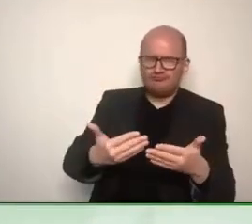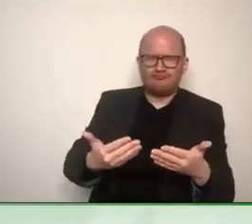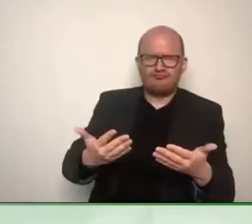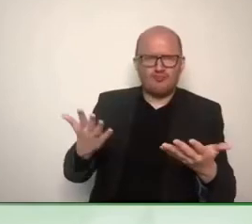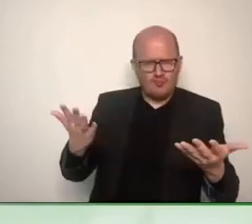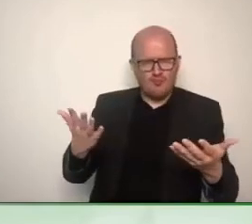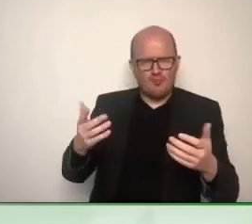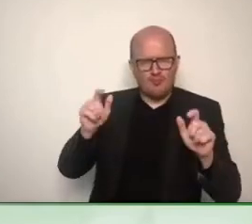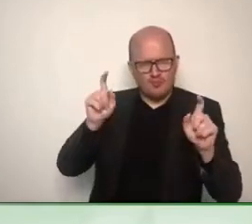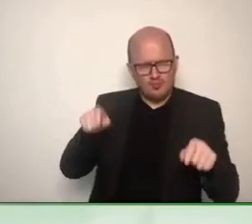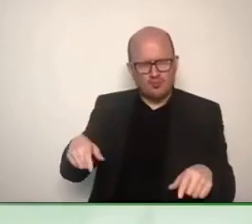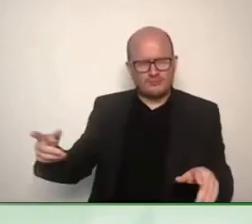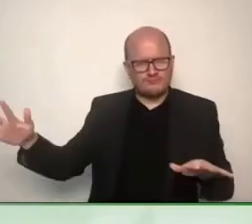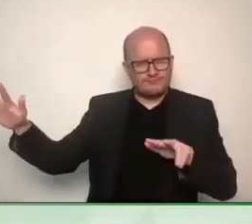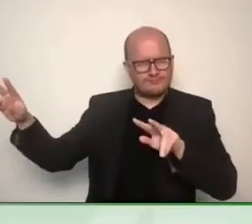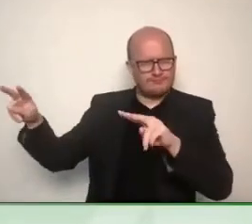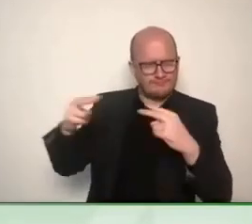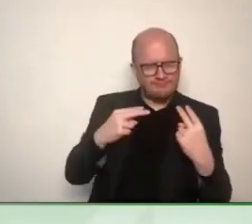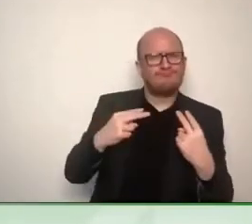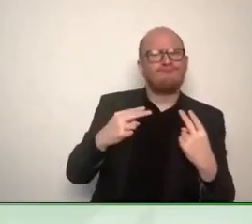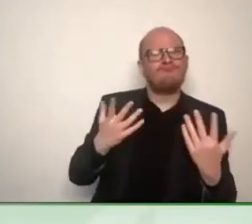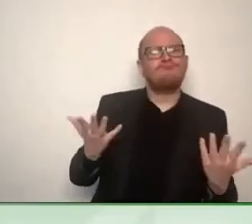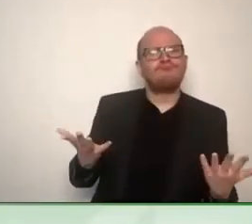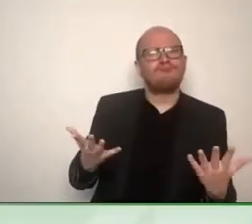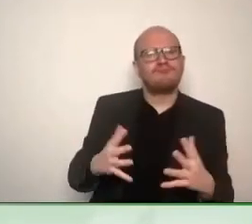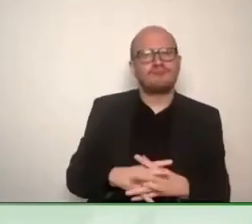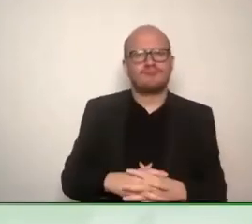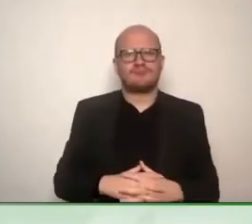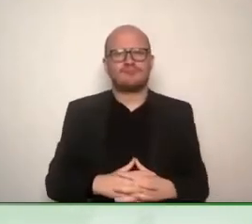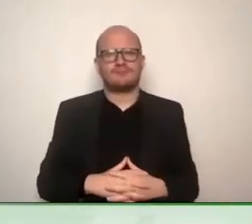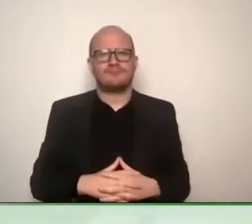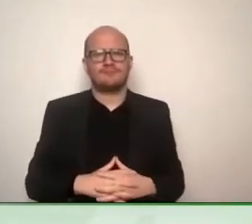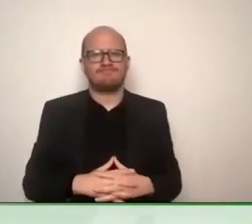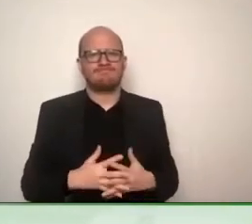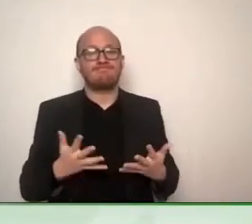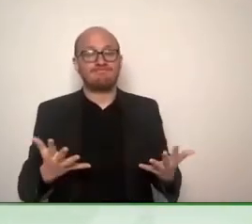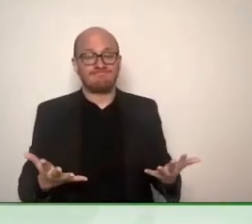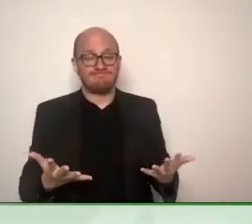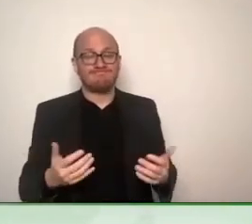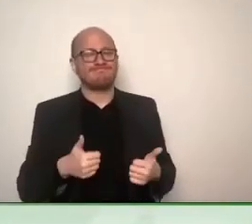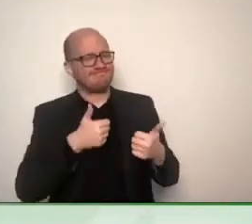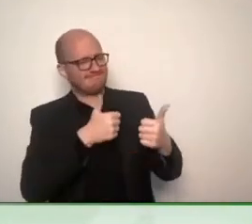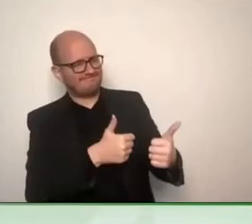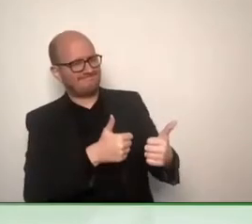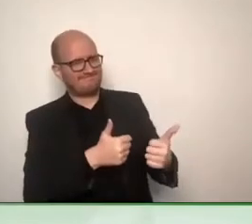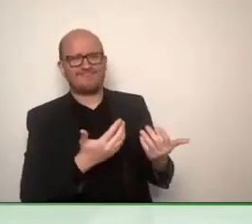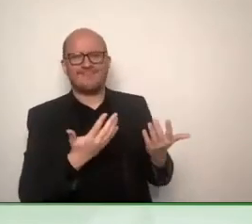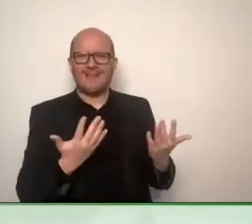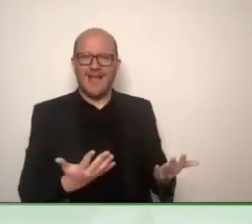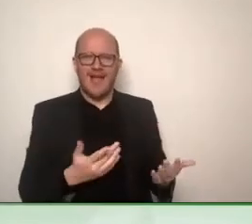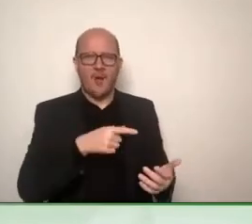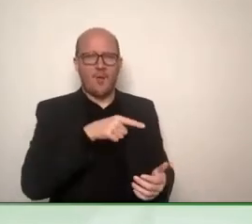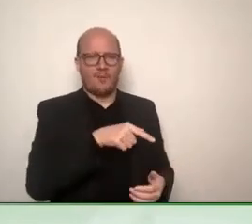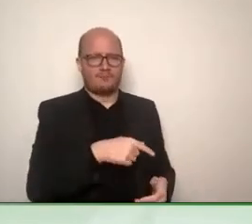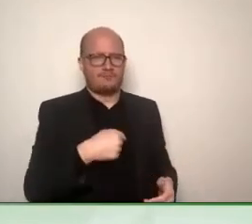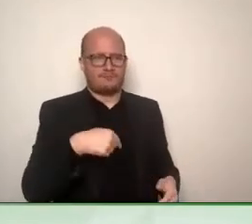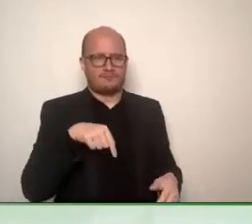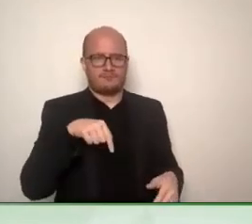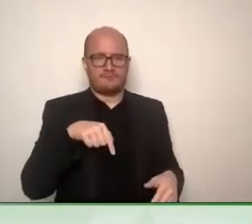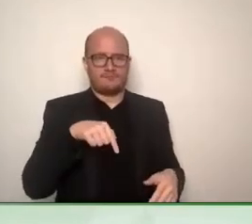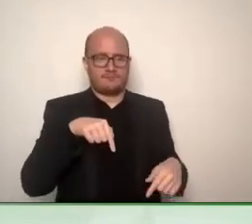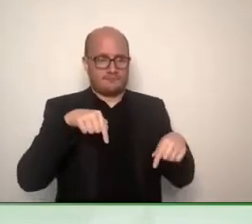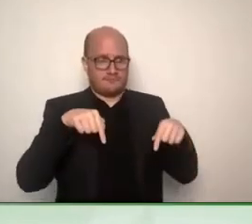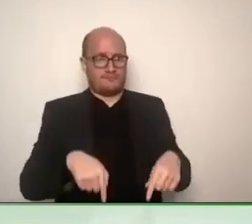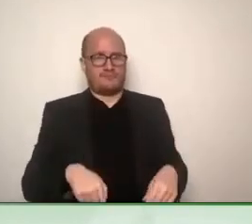to your personal experience of the Zero Project conference. We are only one day and a half in, so at midterm, I would